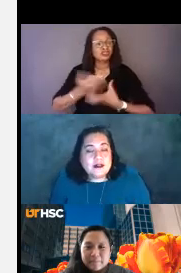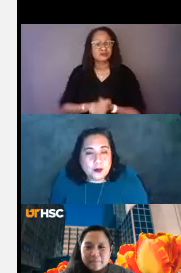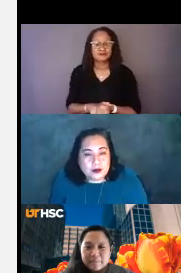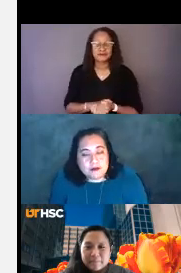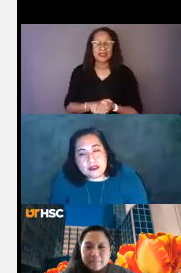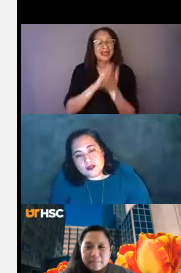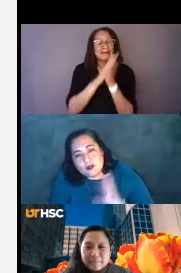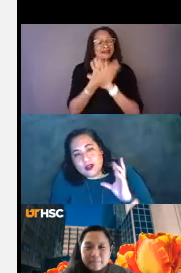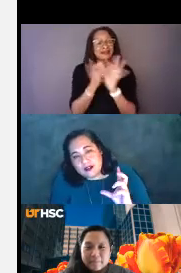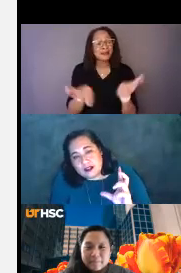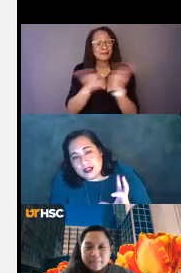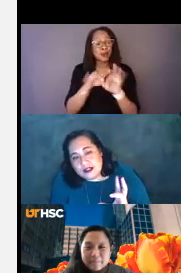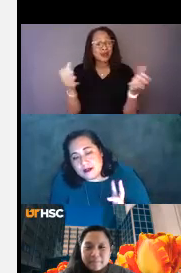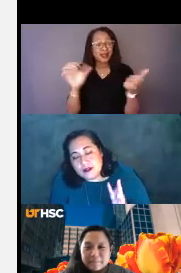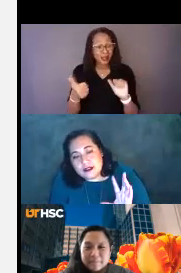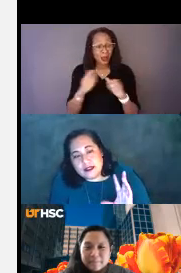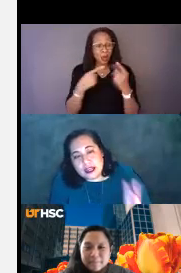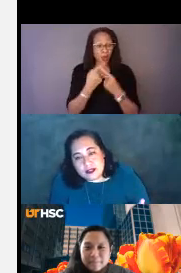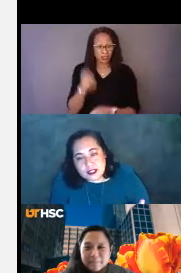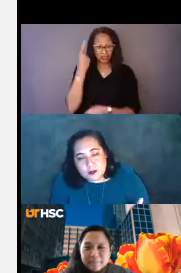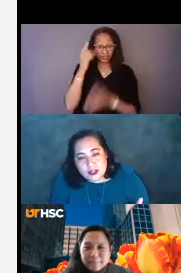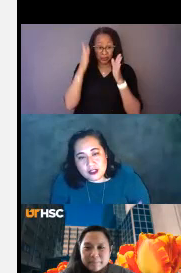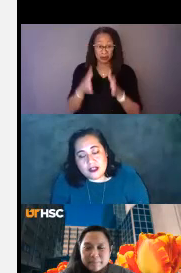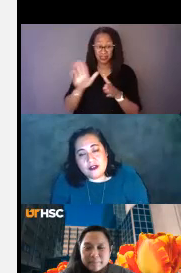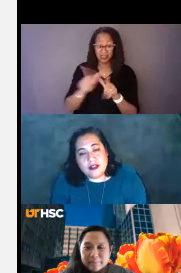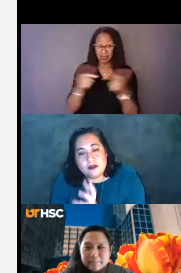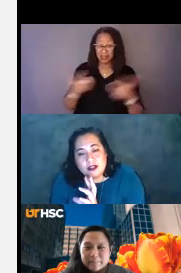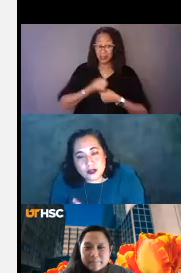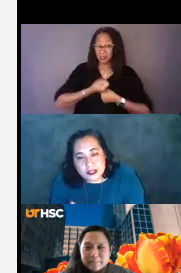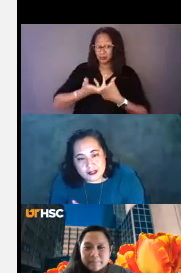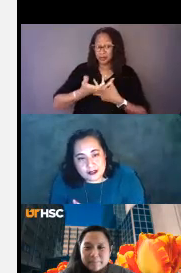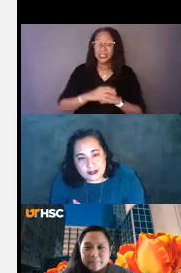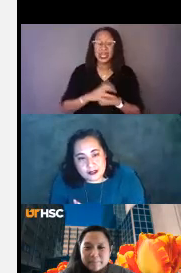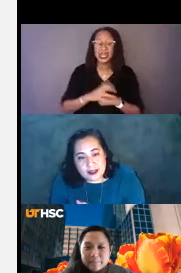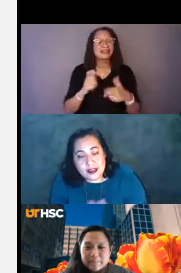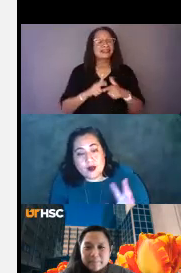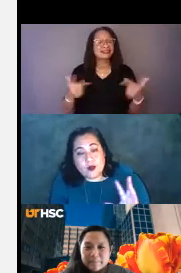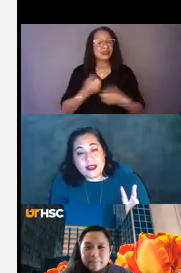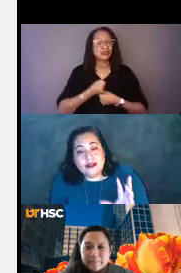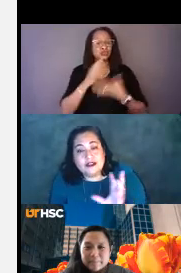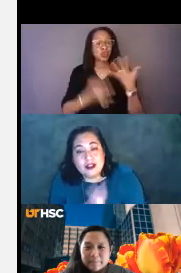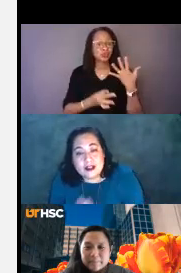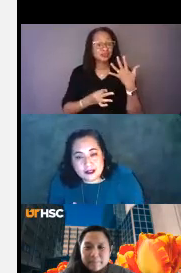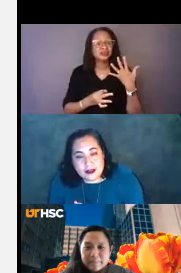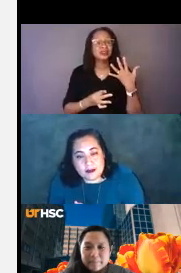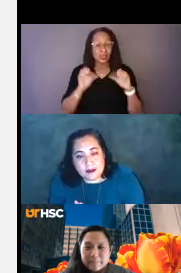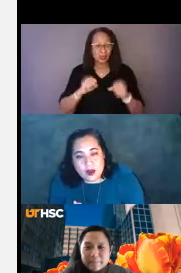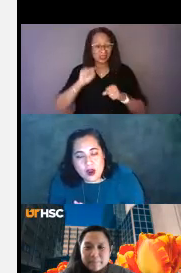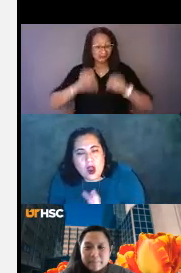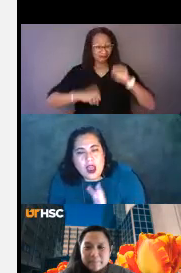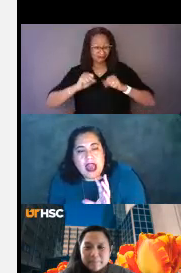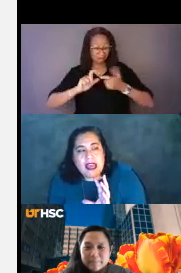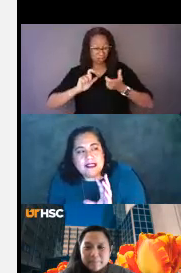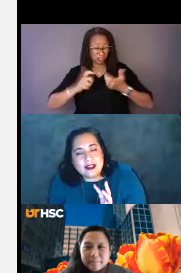becomes important because when we understand someone's language expression and their language choices and we can adjust to them.